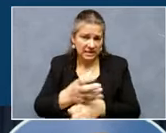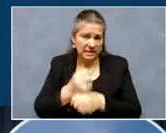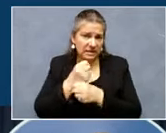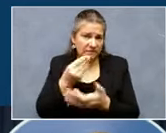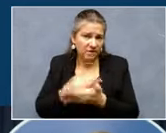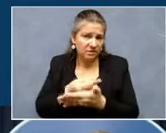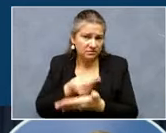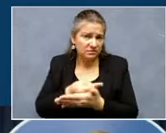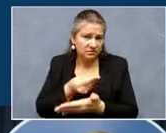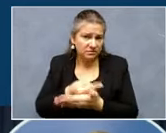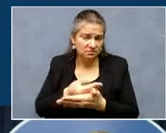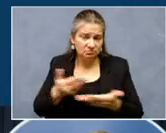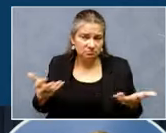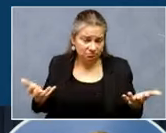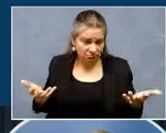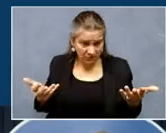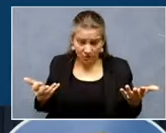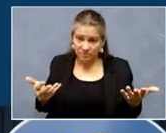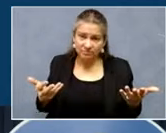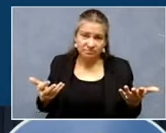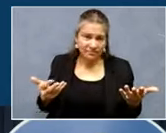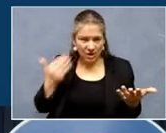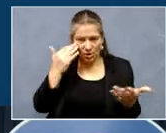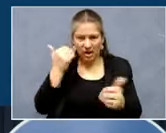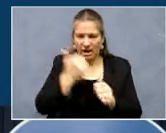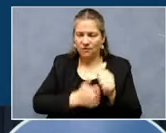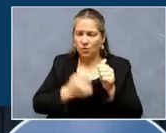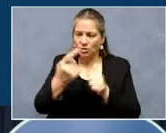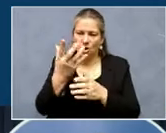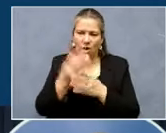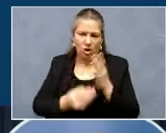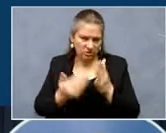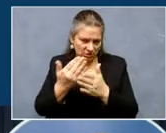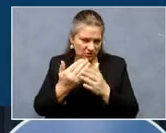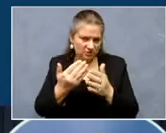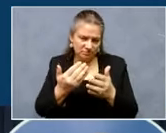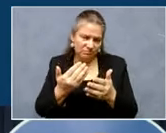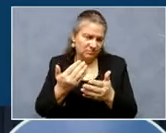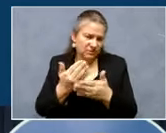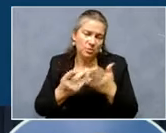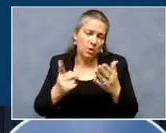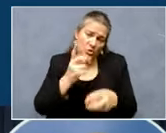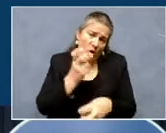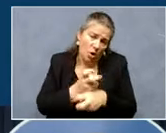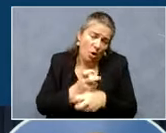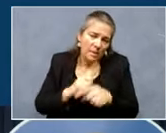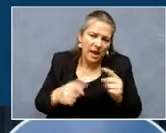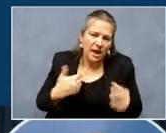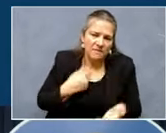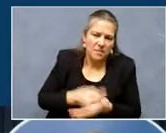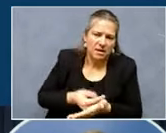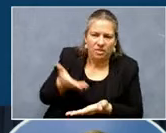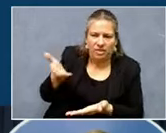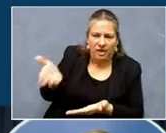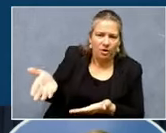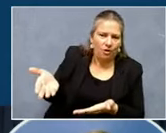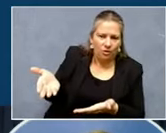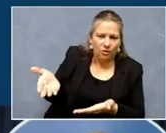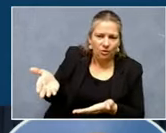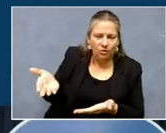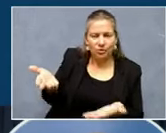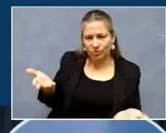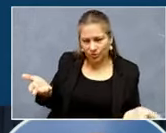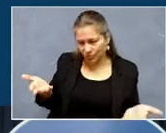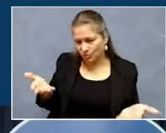everybody's lost somebody. know that's hard. Um, but it's there. And, and I will say, we have some incredibly